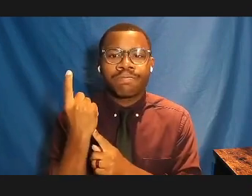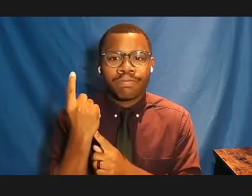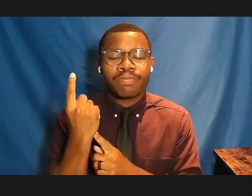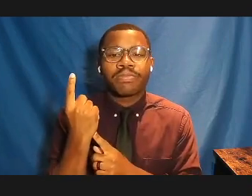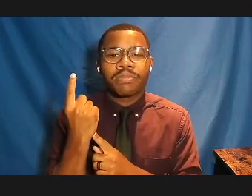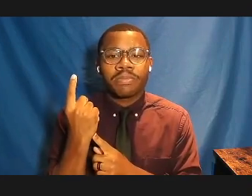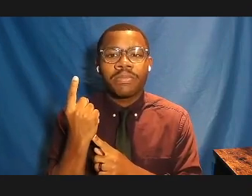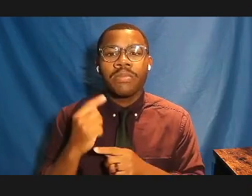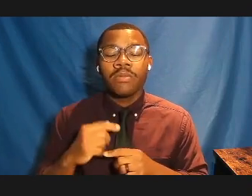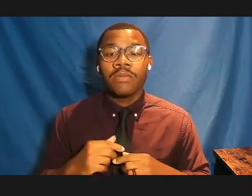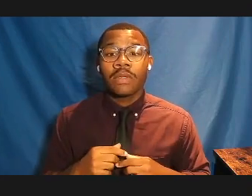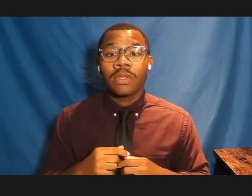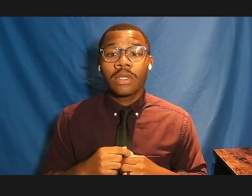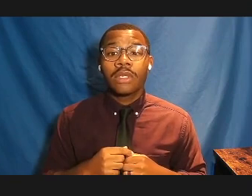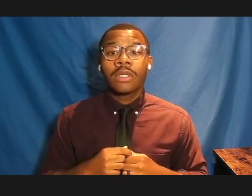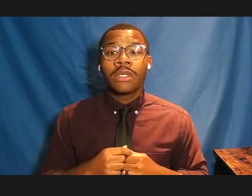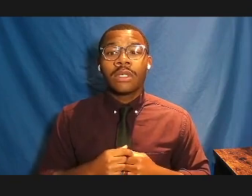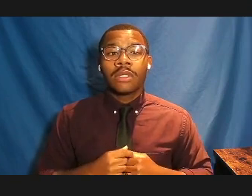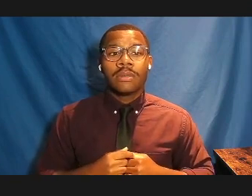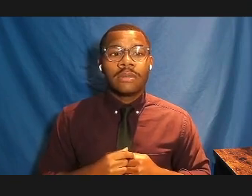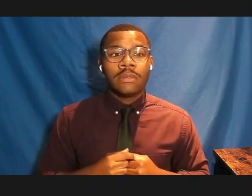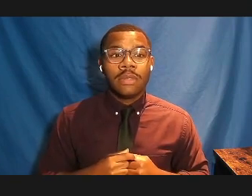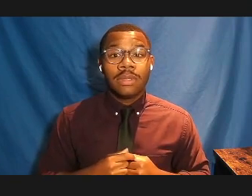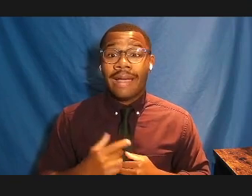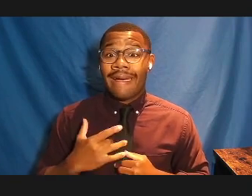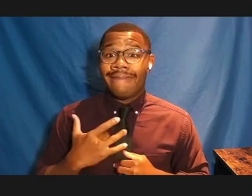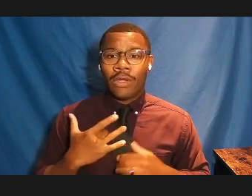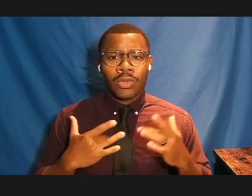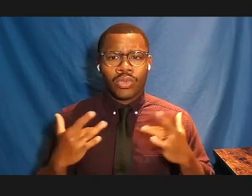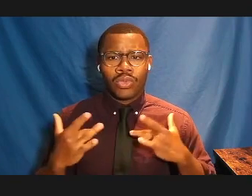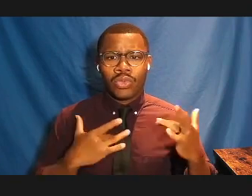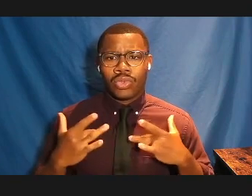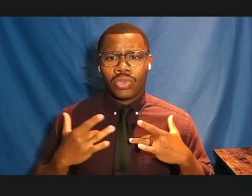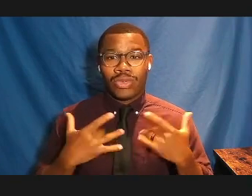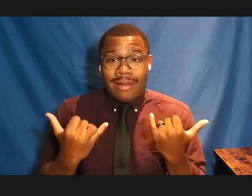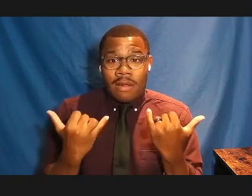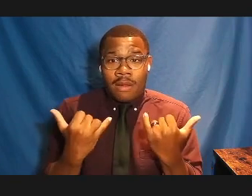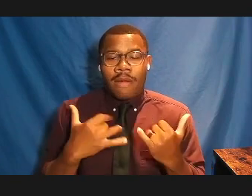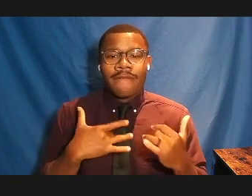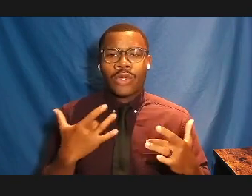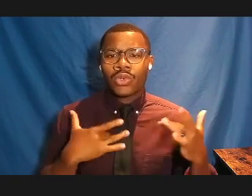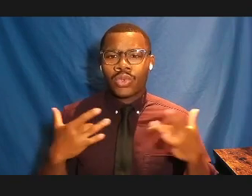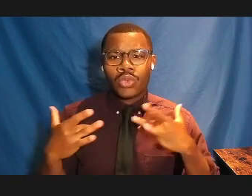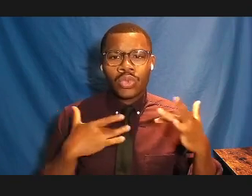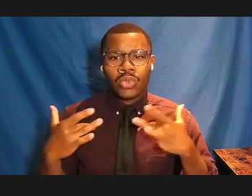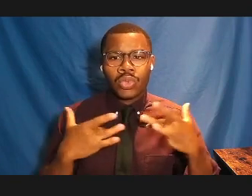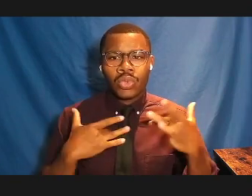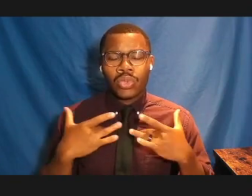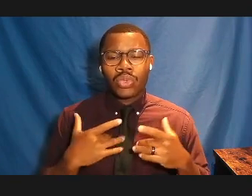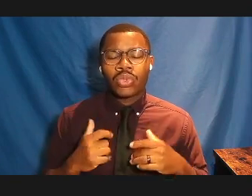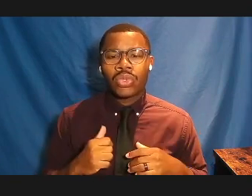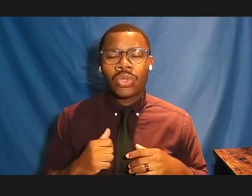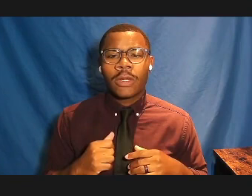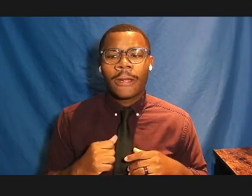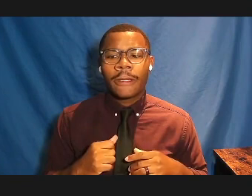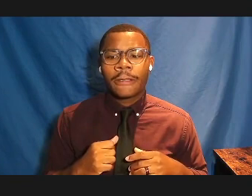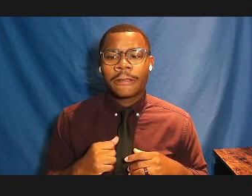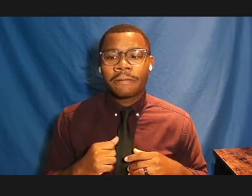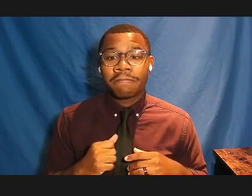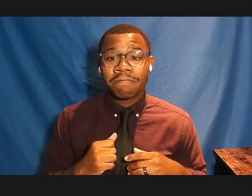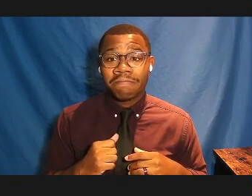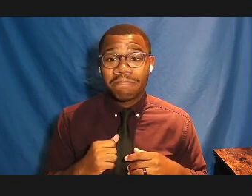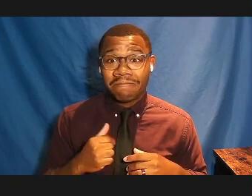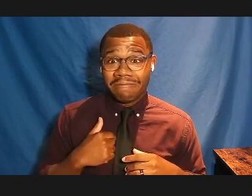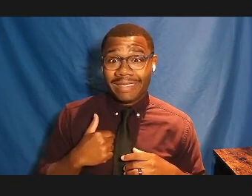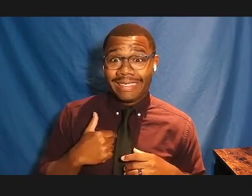in this time we live, where, and I saw this when I was a chef, where